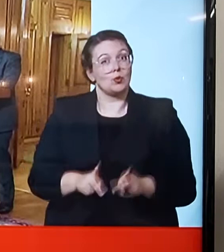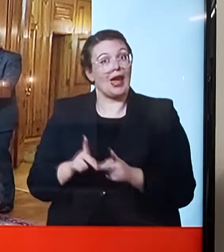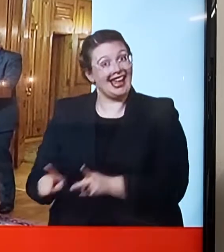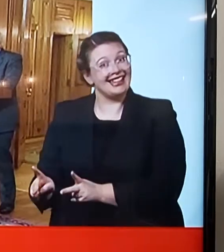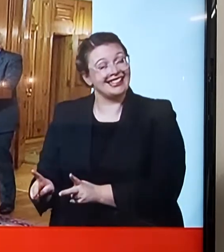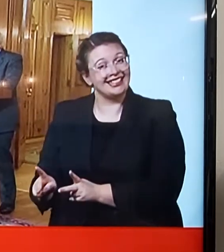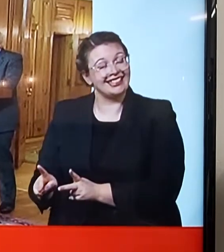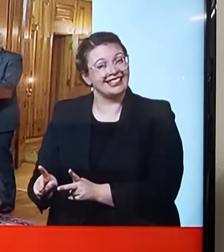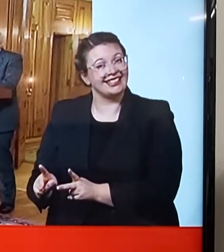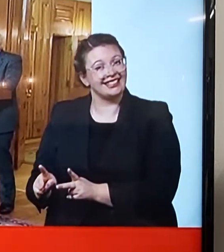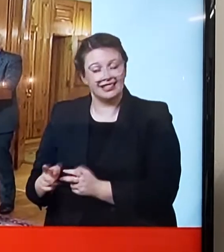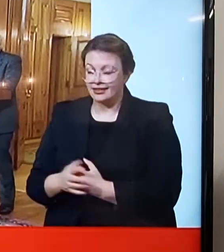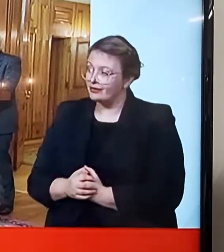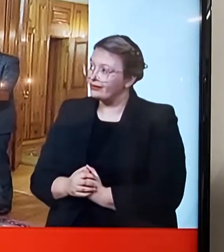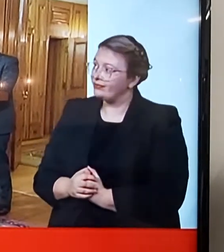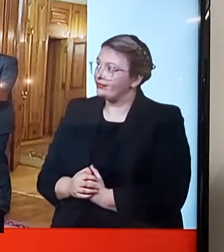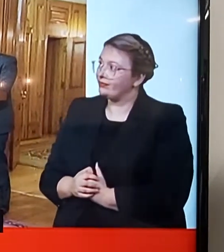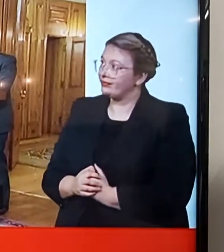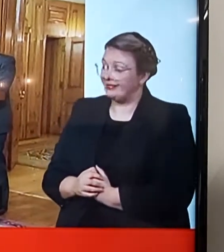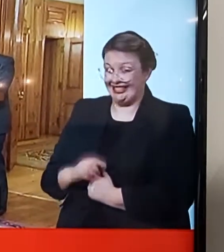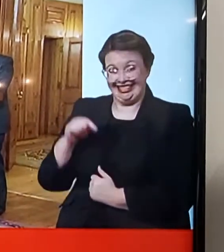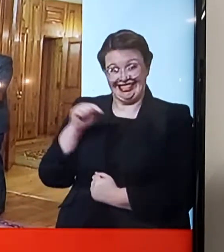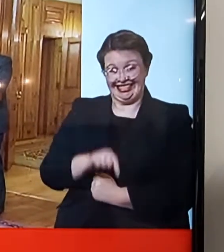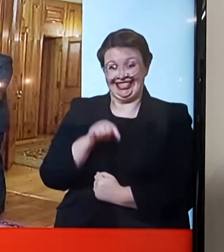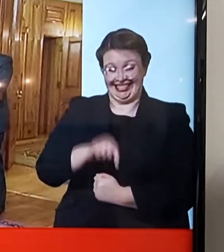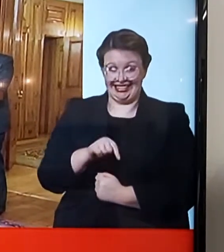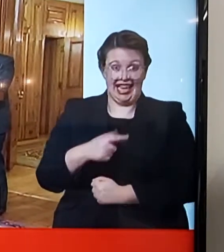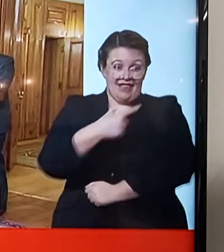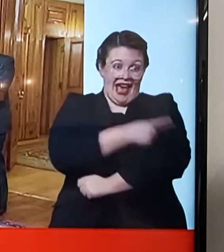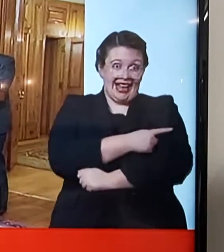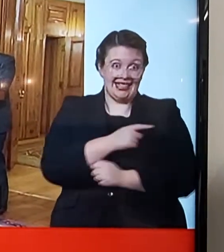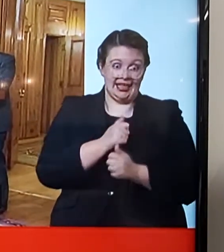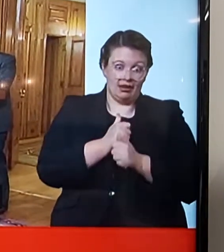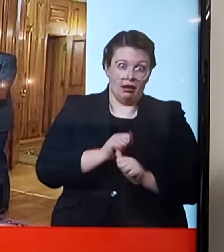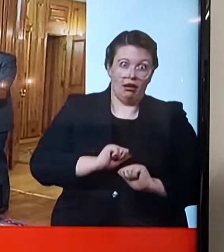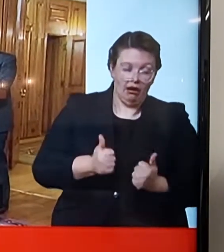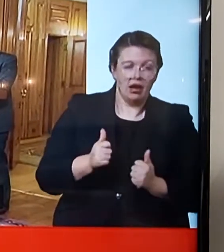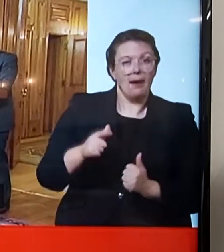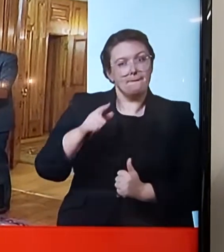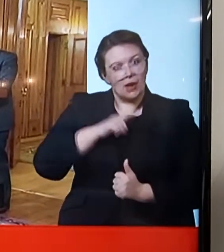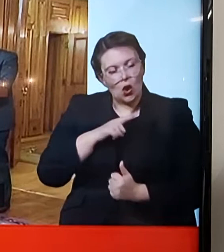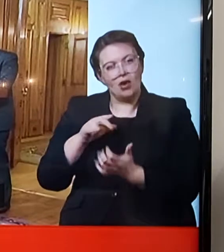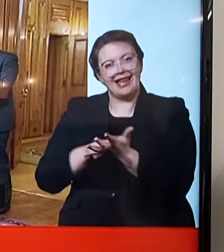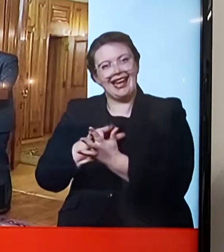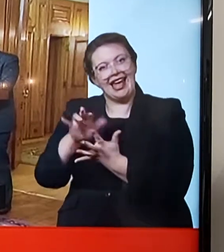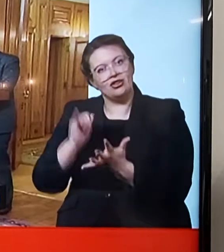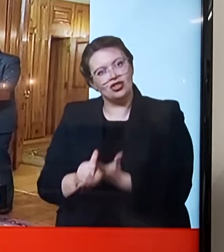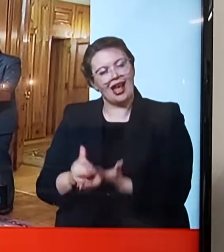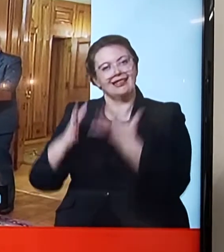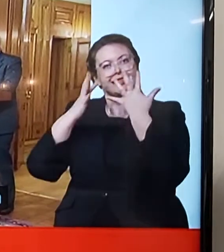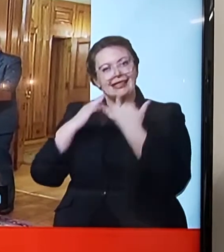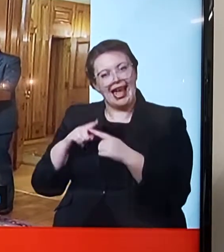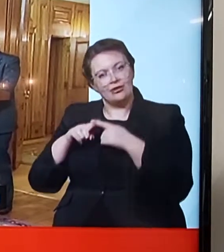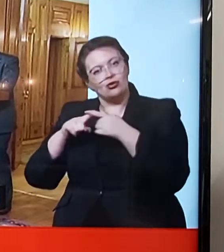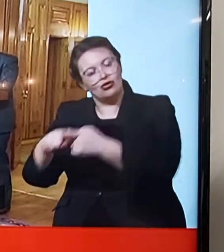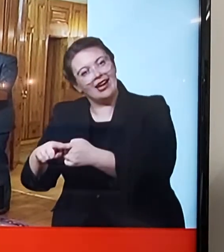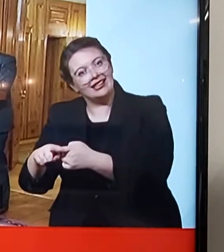projects for NHS Test and Trace and the vast capacity as a